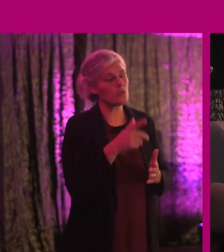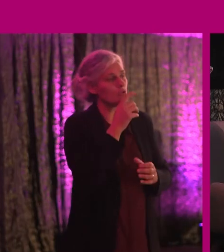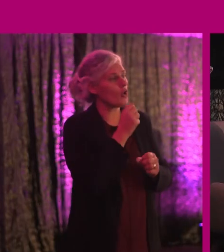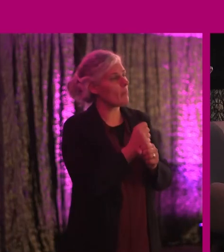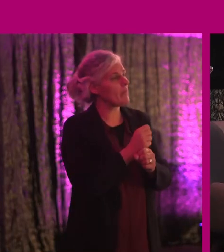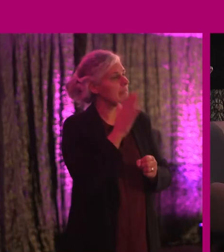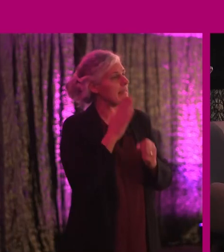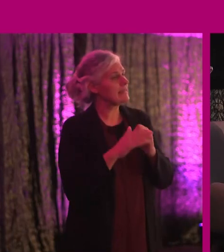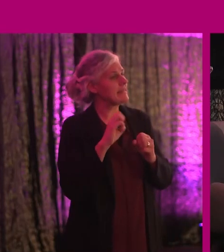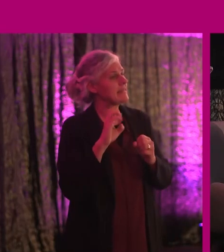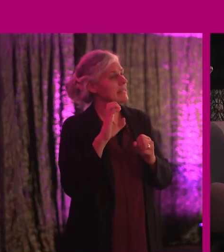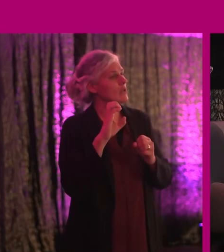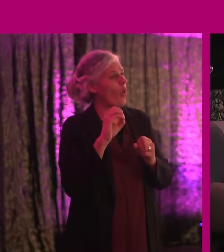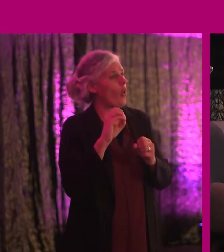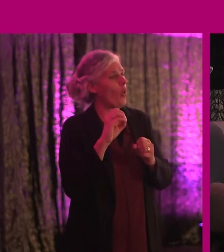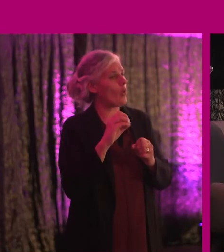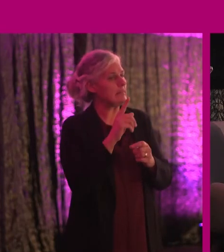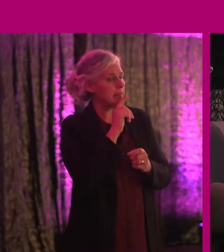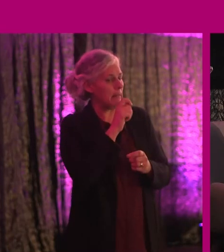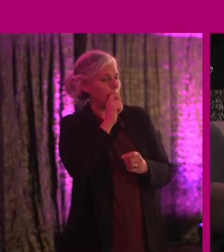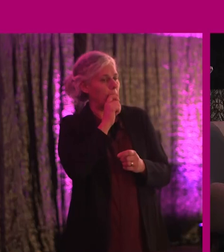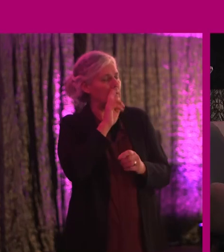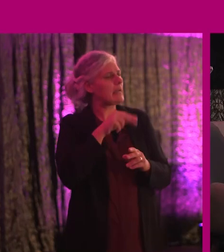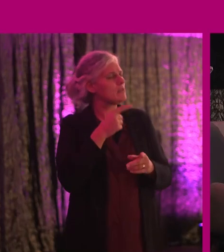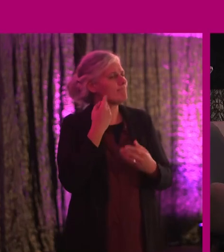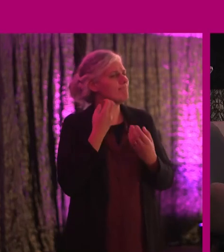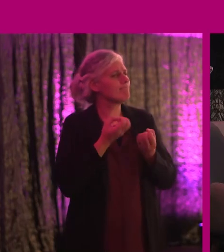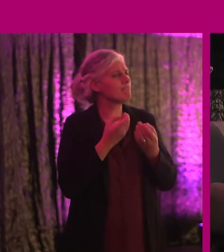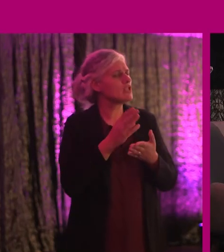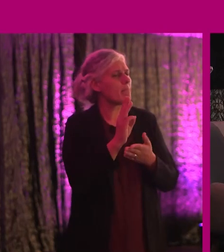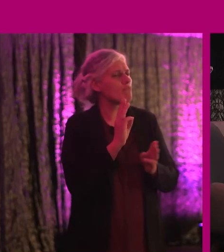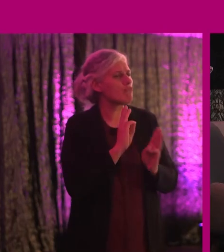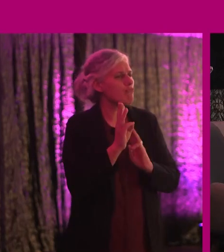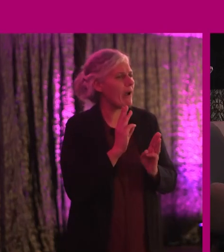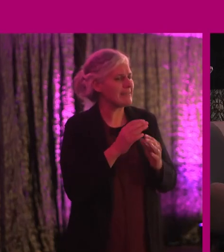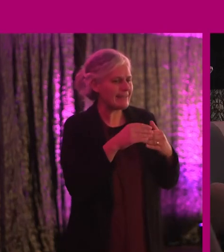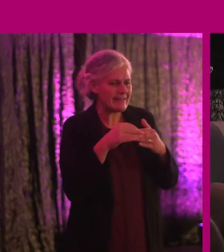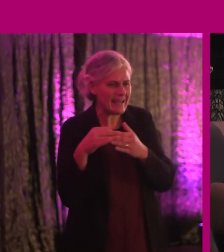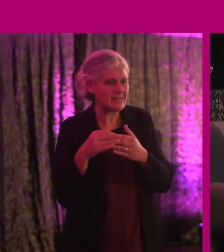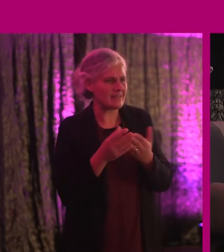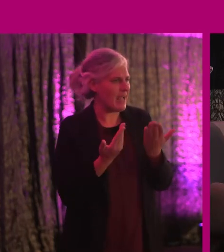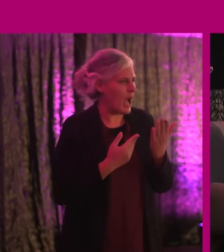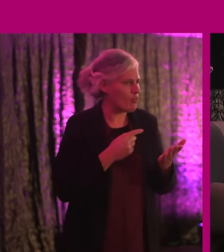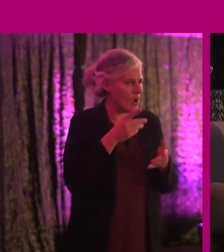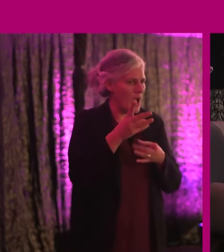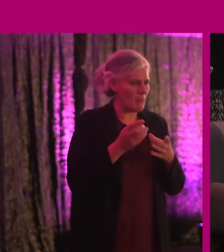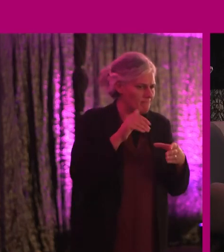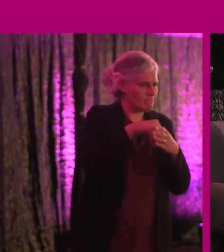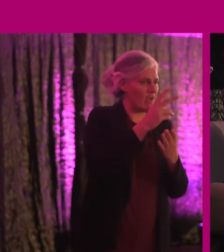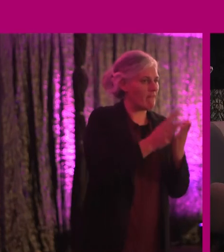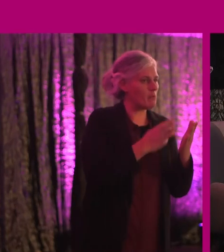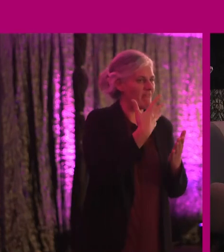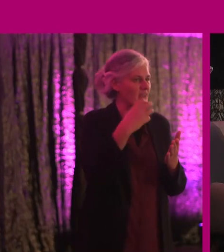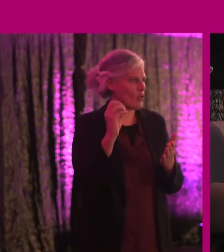ending CEO silence, could you give us some practical guidance on how that has happened in the Valuable 500? What you